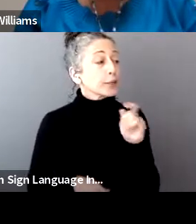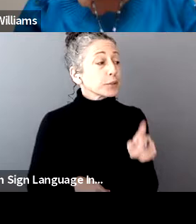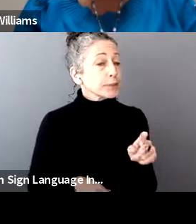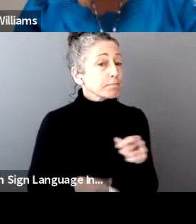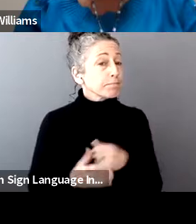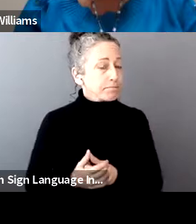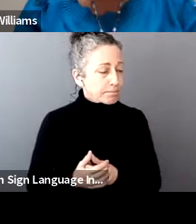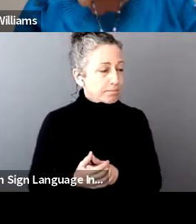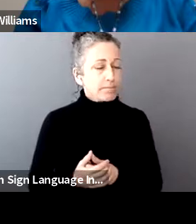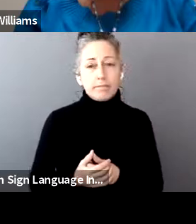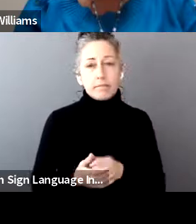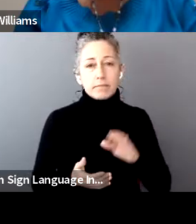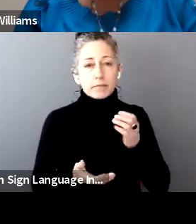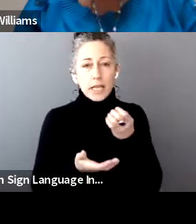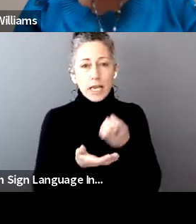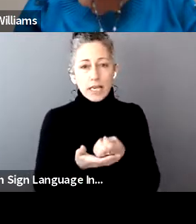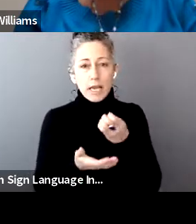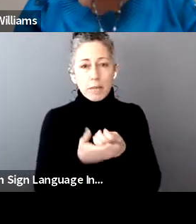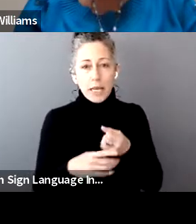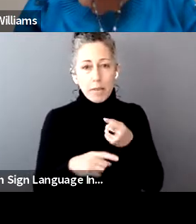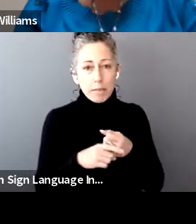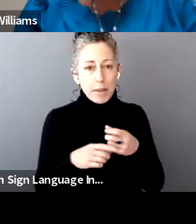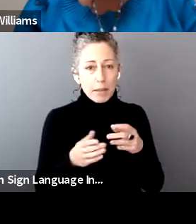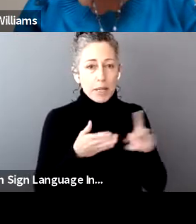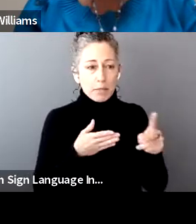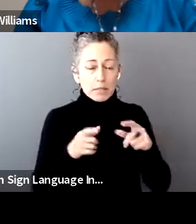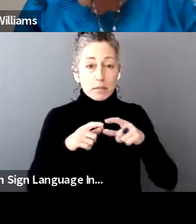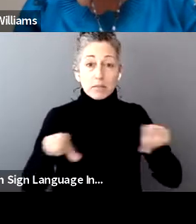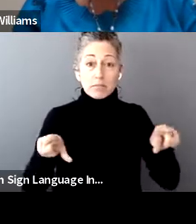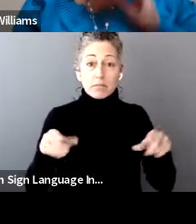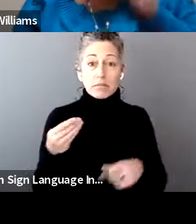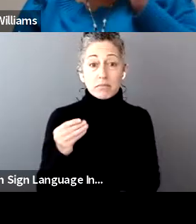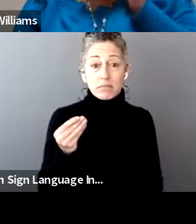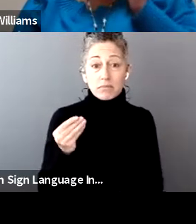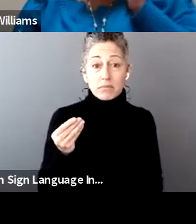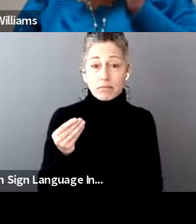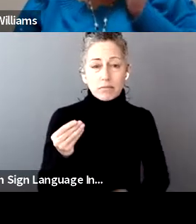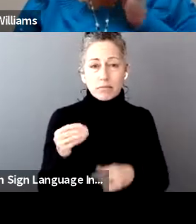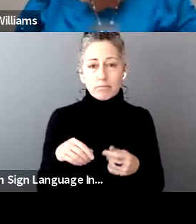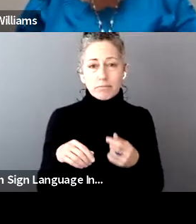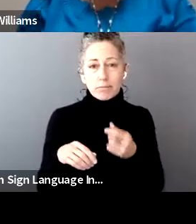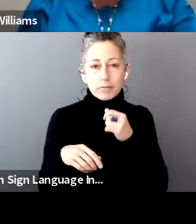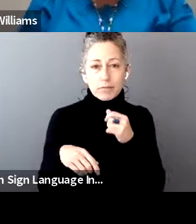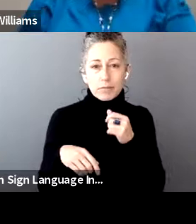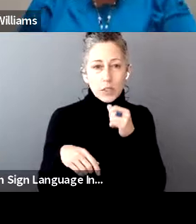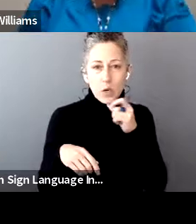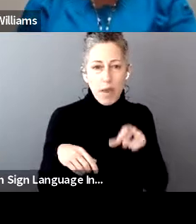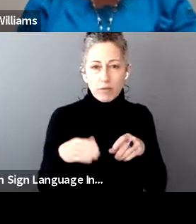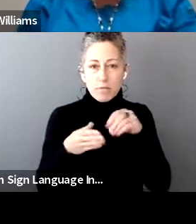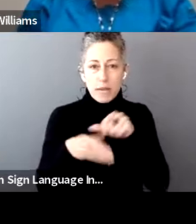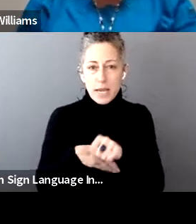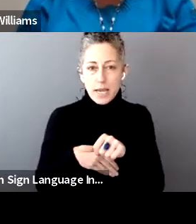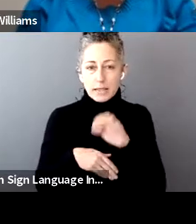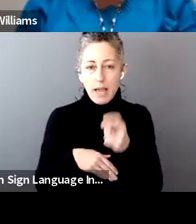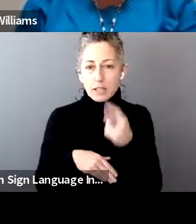your economic impact payments, it's a good answer. They're not taxable. So your economic impact payments,